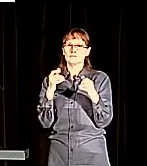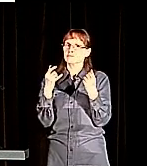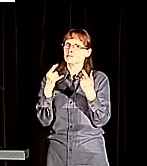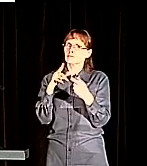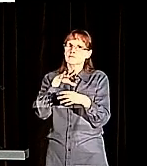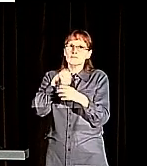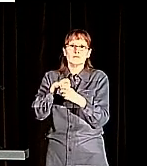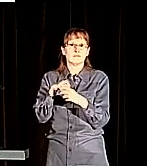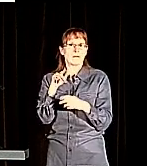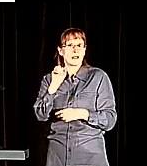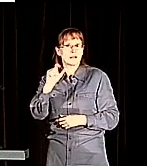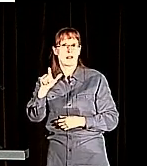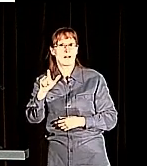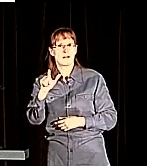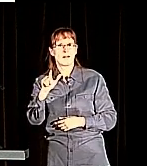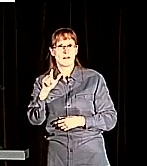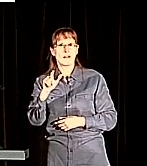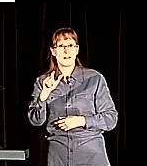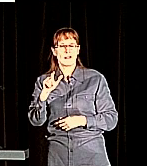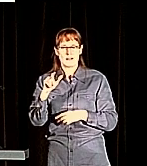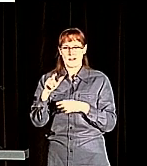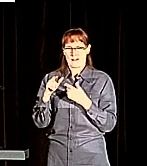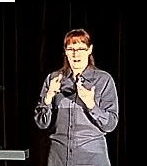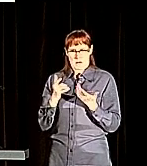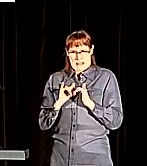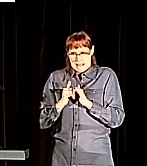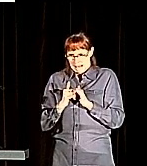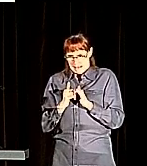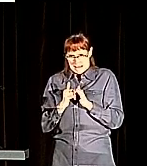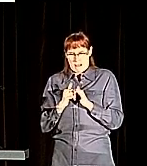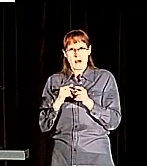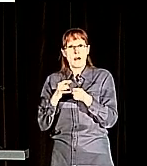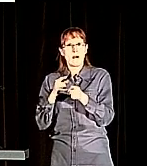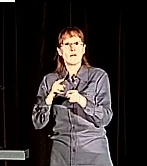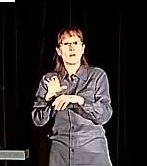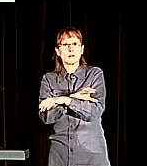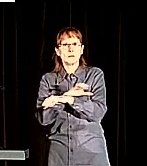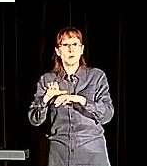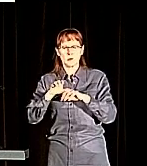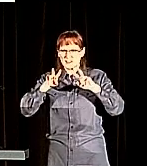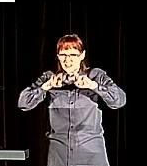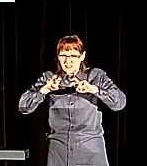as many of you know a lot better than I do, is extremely difficult for computers to understand.